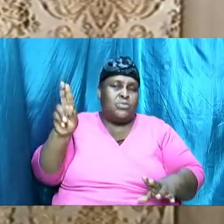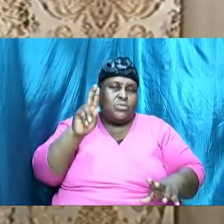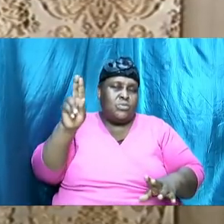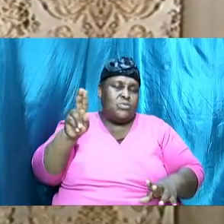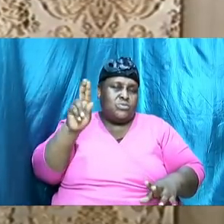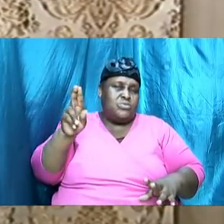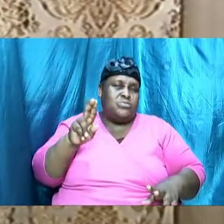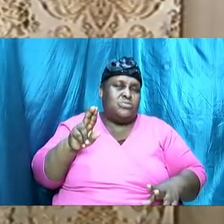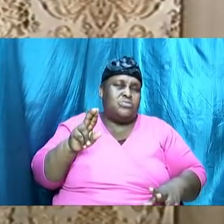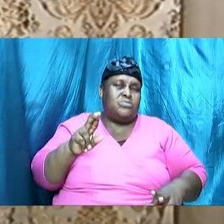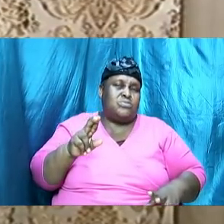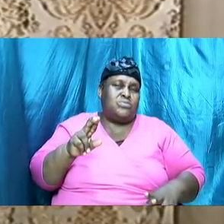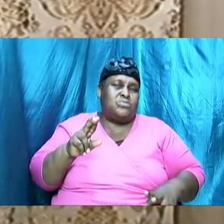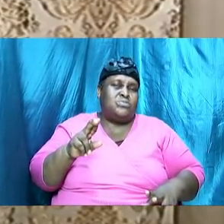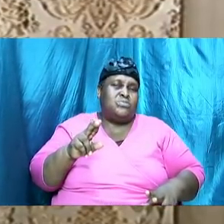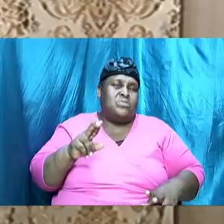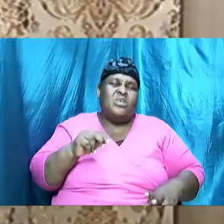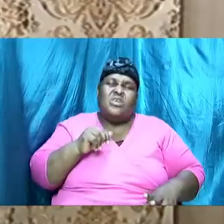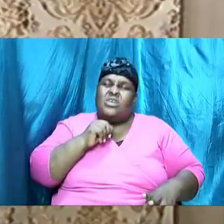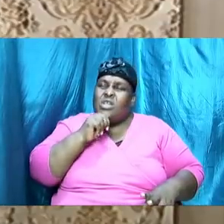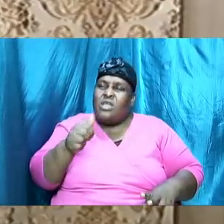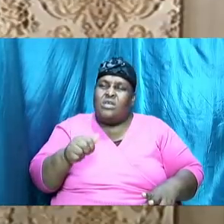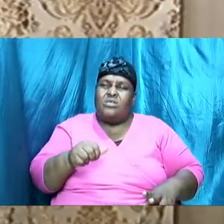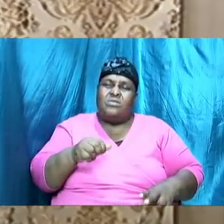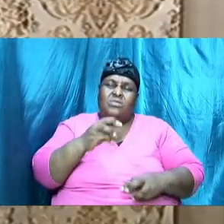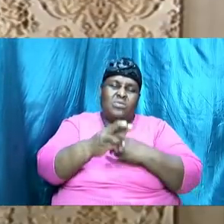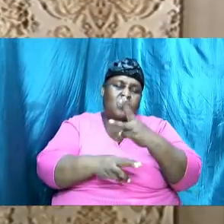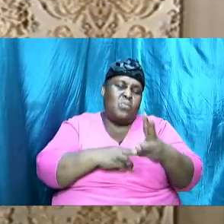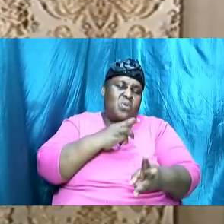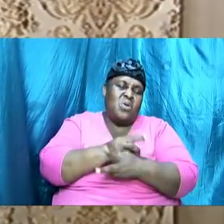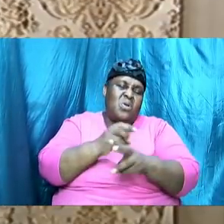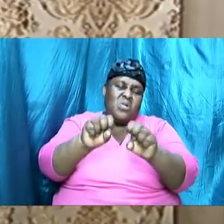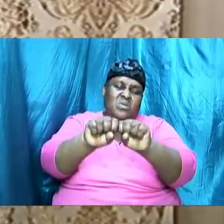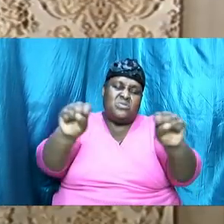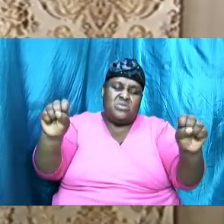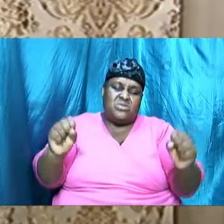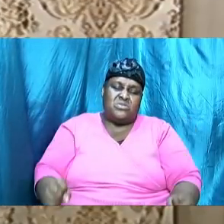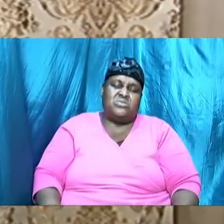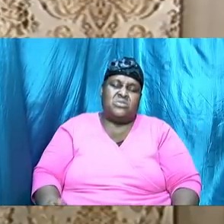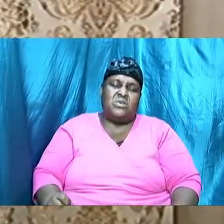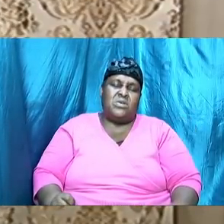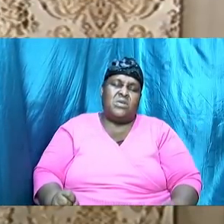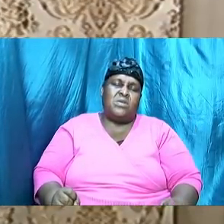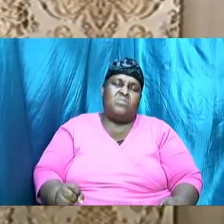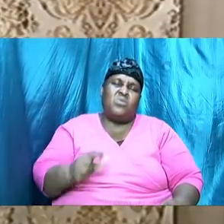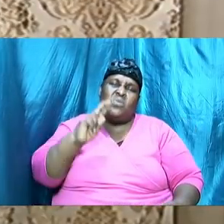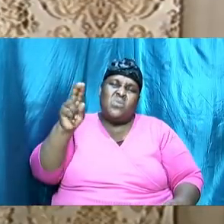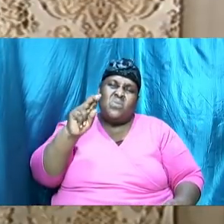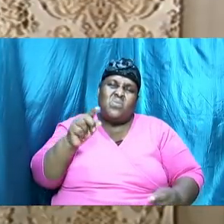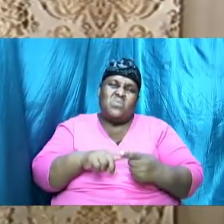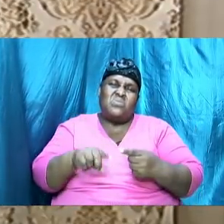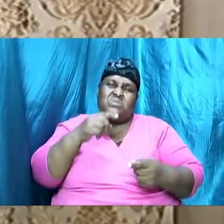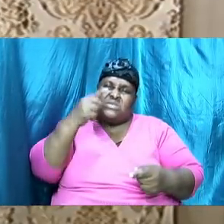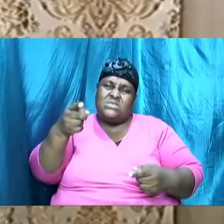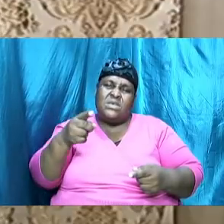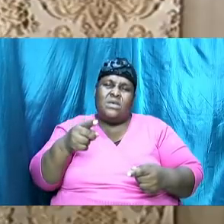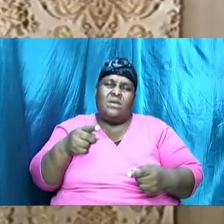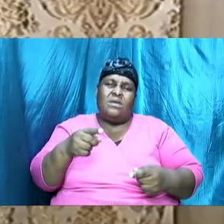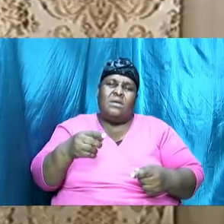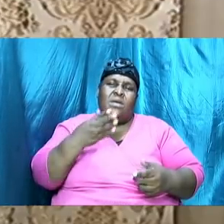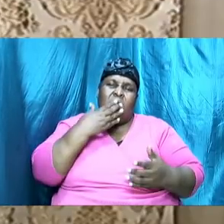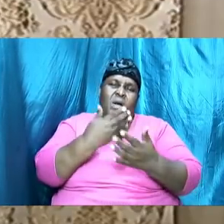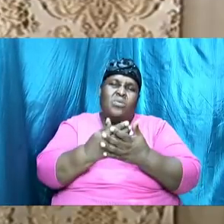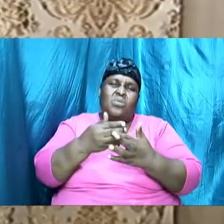not what the world system uses to define what is what has been happening